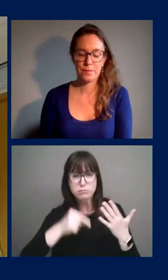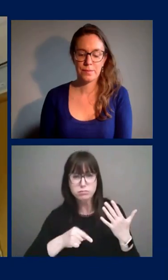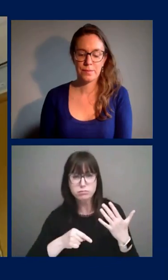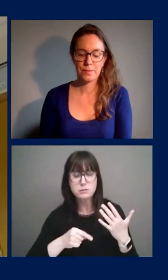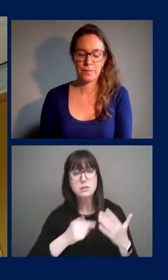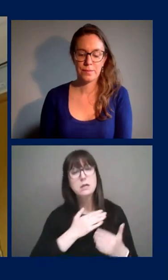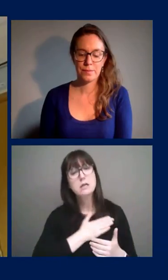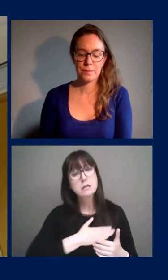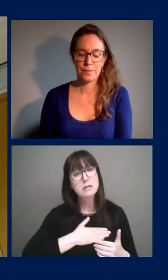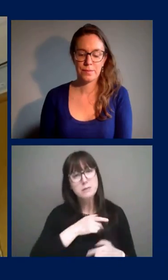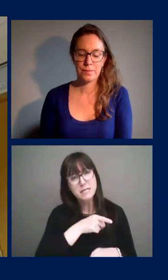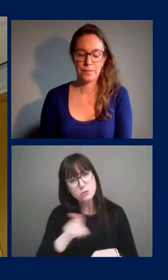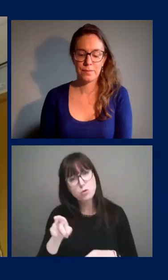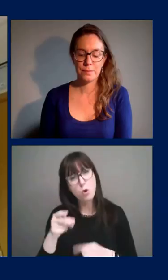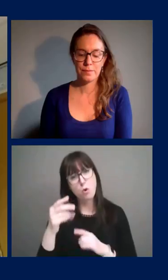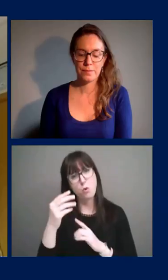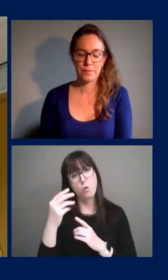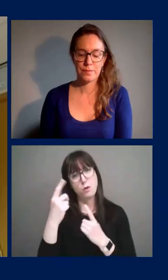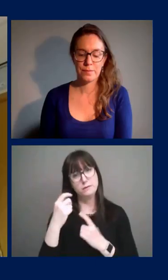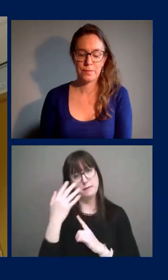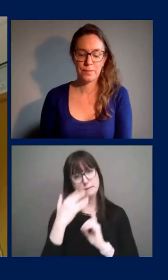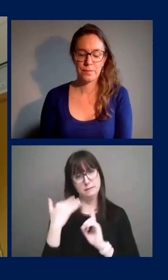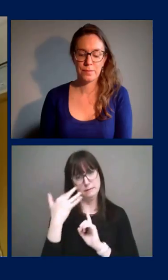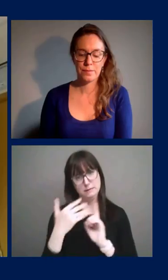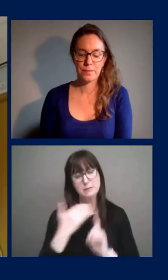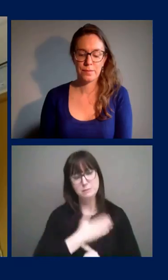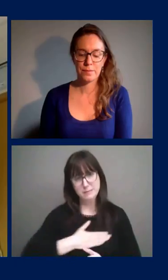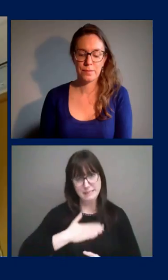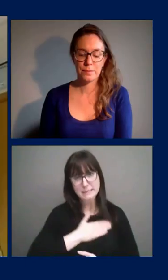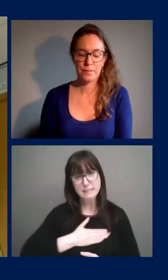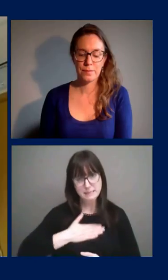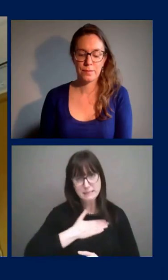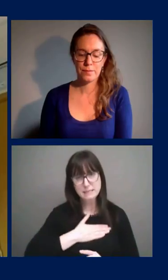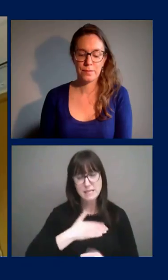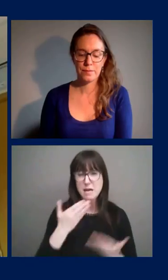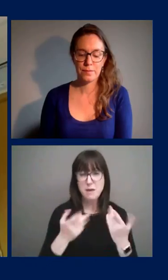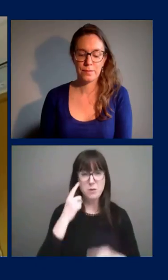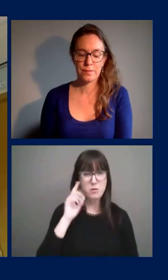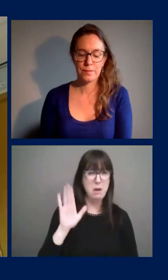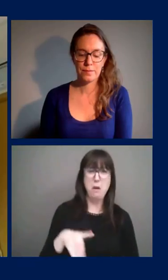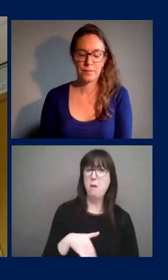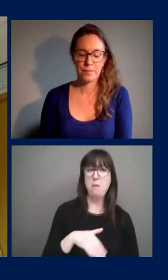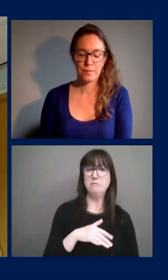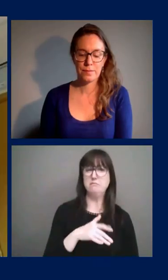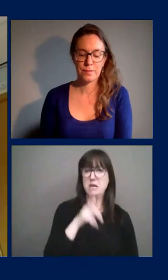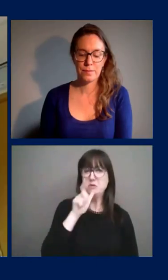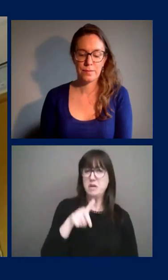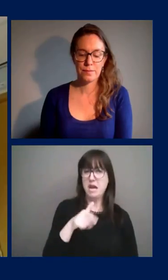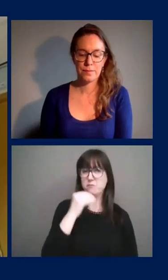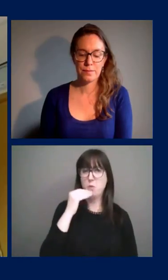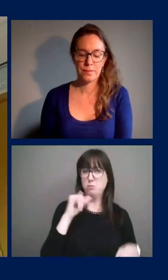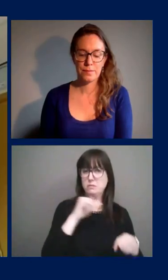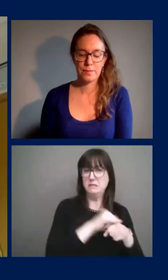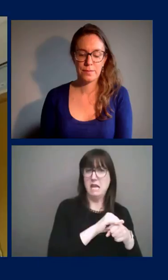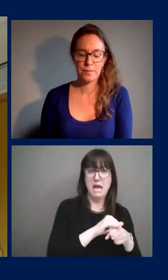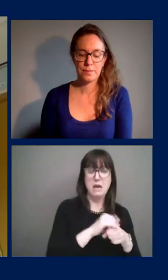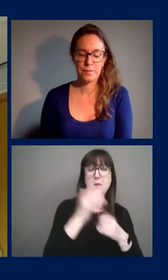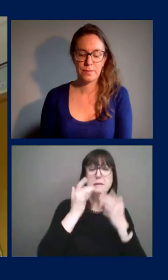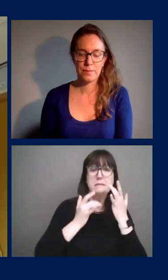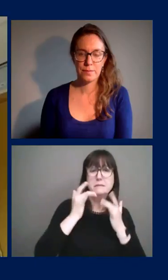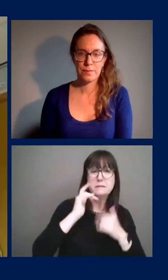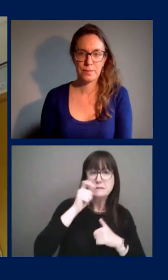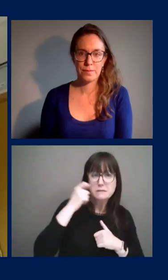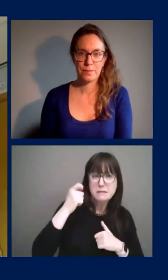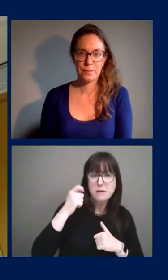something people maybe didn't realize was possible before because the message has been out there that the tests are limited, only healthcare